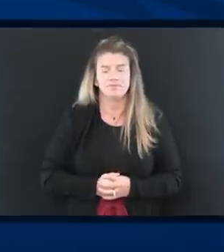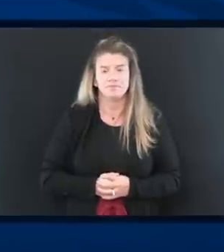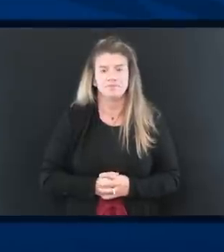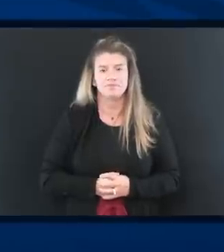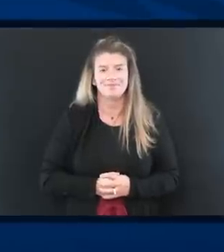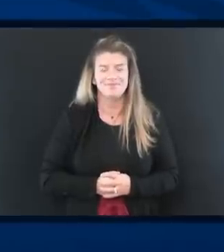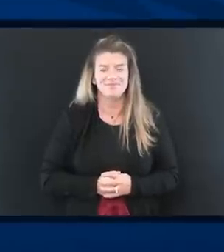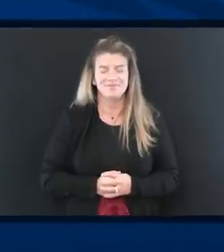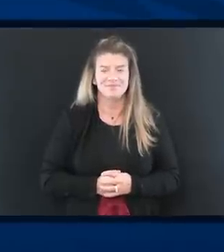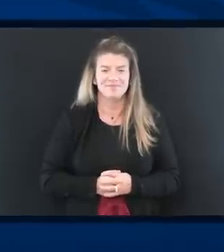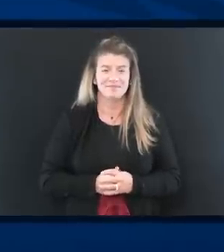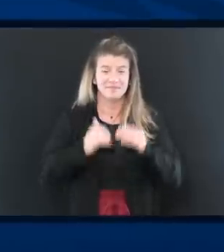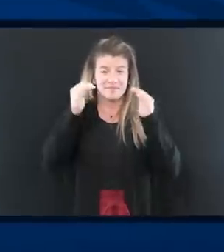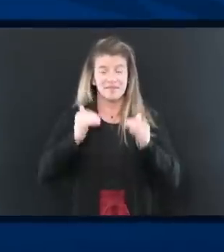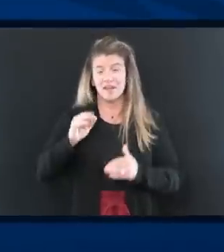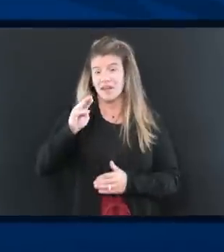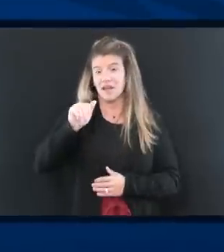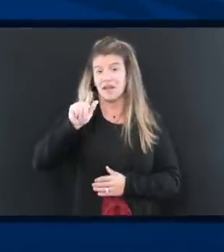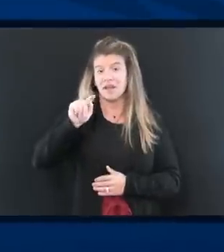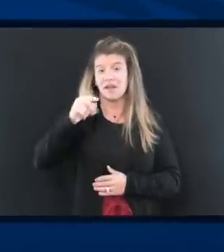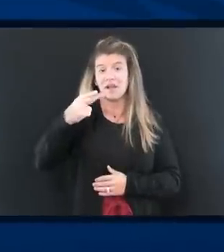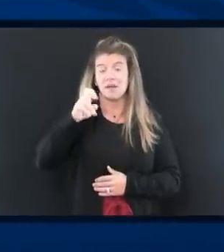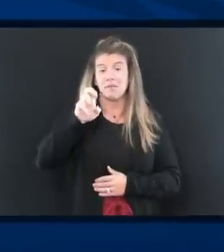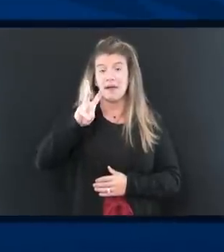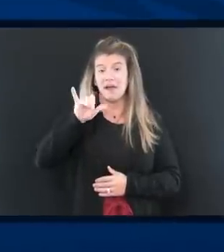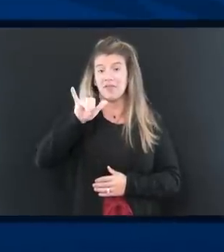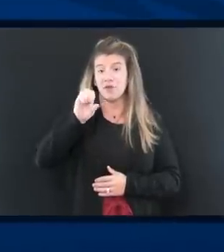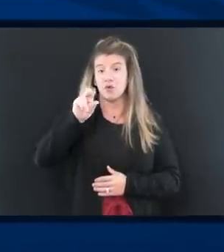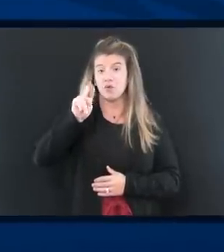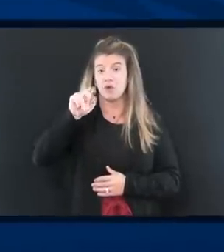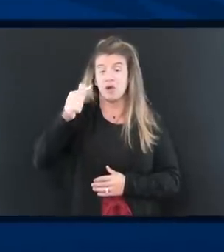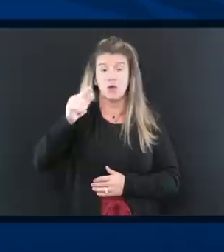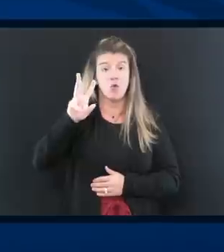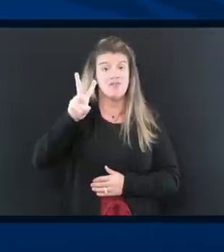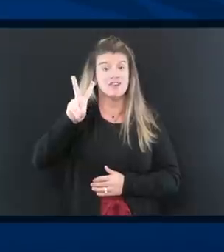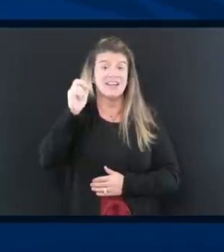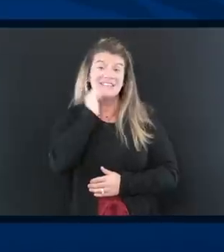All right, thank you, Kenny. Next to Matthew Young with the West Virginia Daily News.